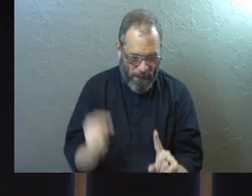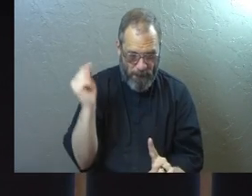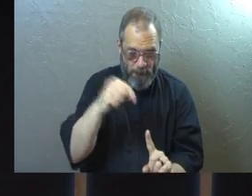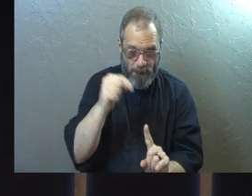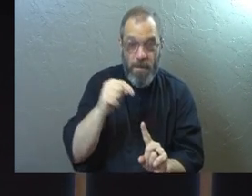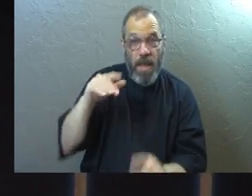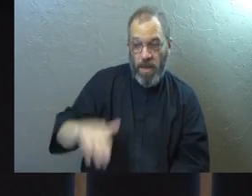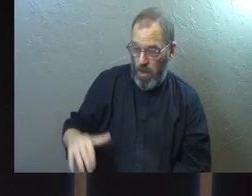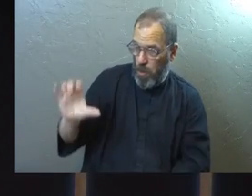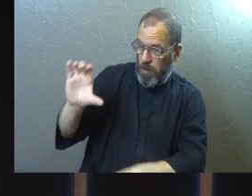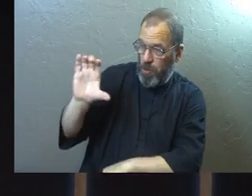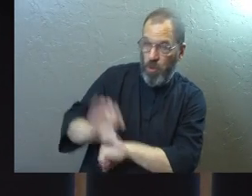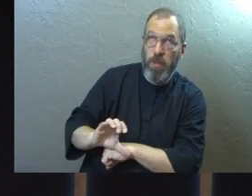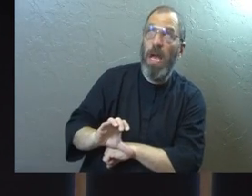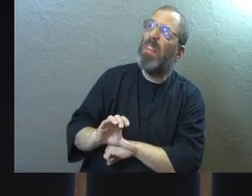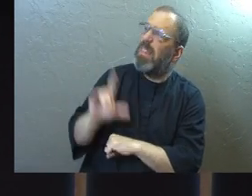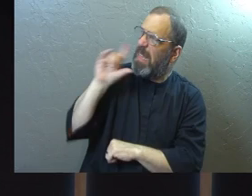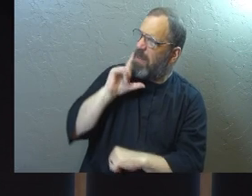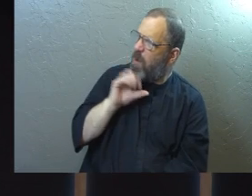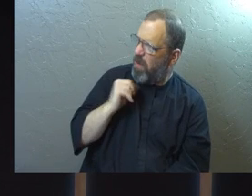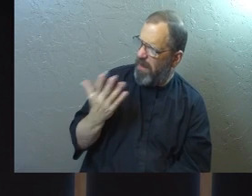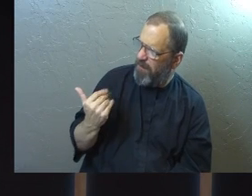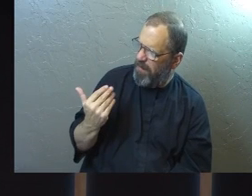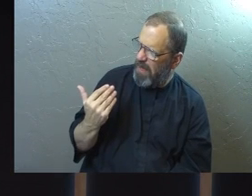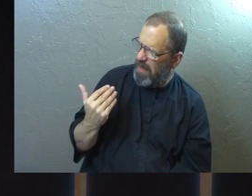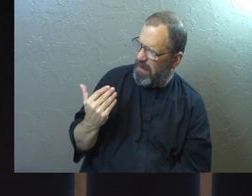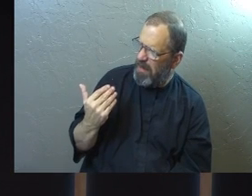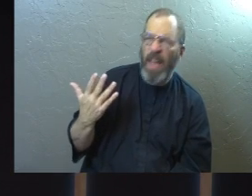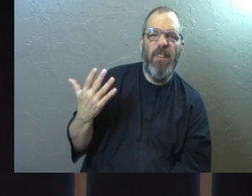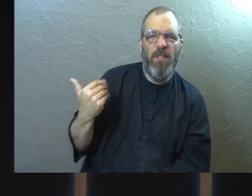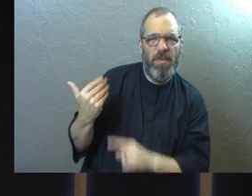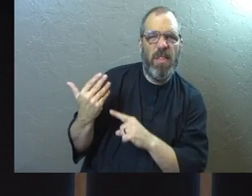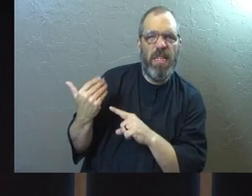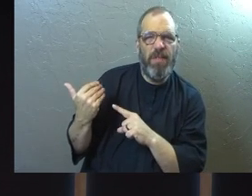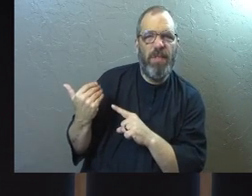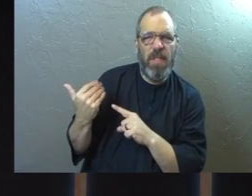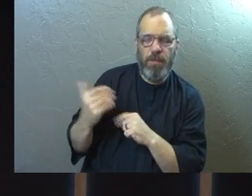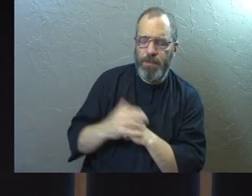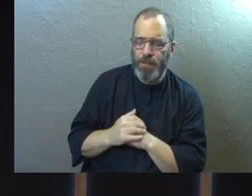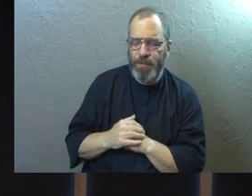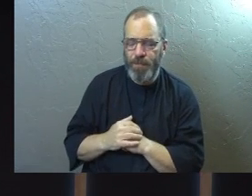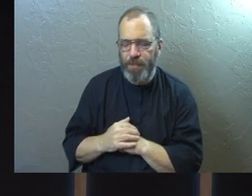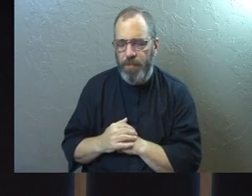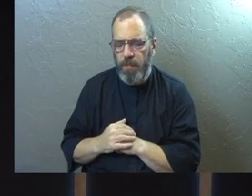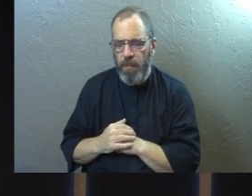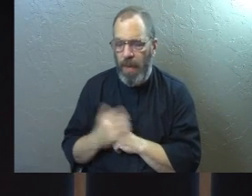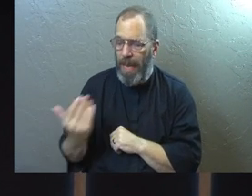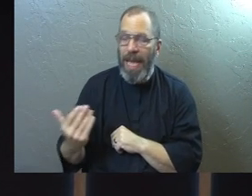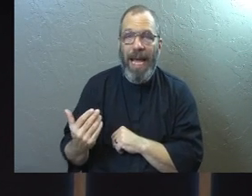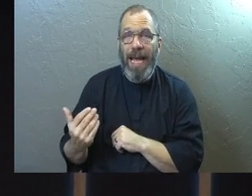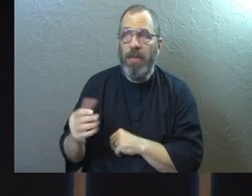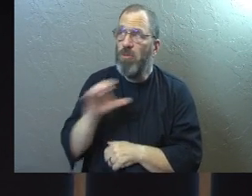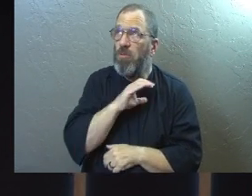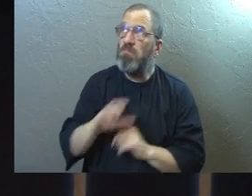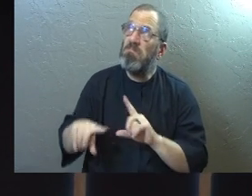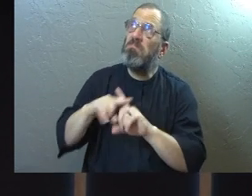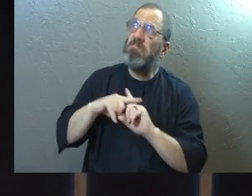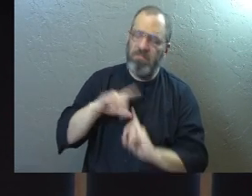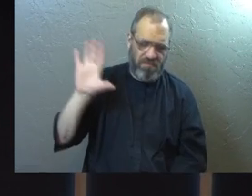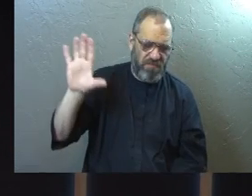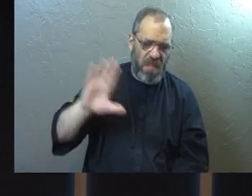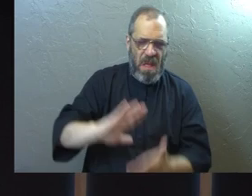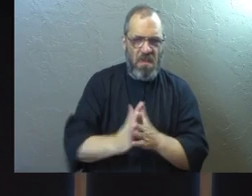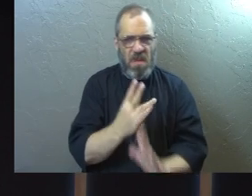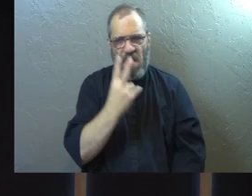So he grew up in the church when he was, I think, 15 years old. He rejected Christ and